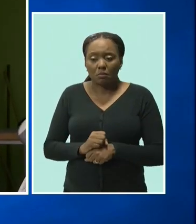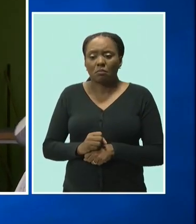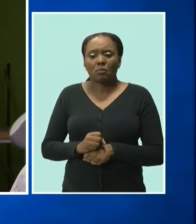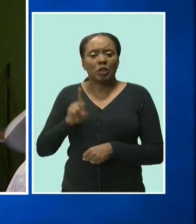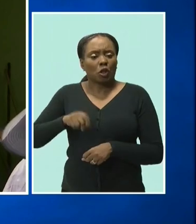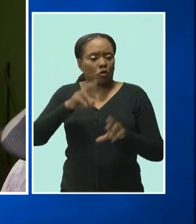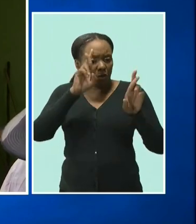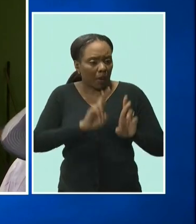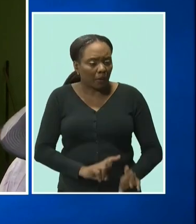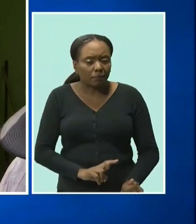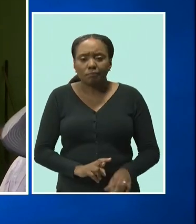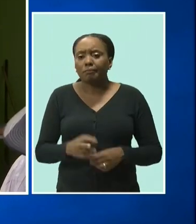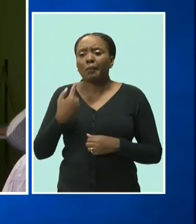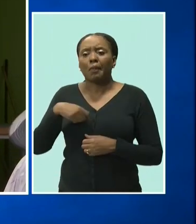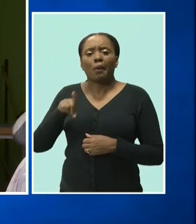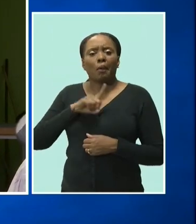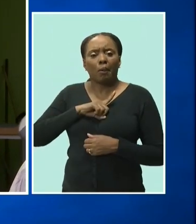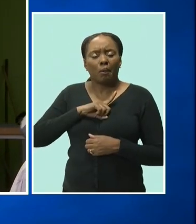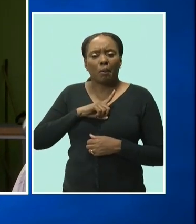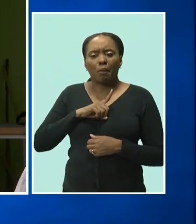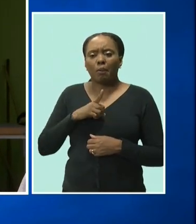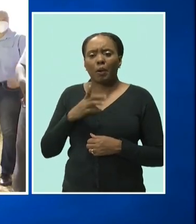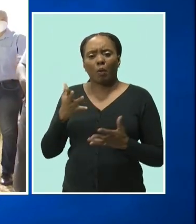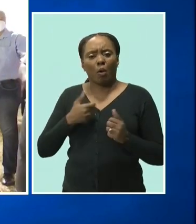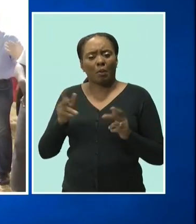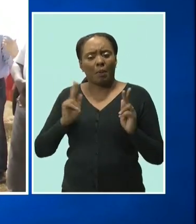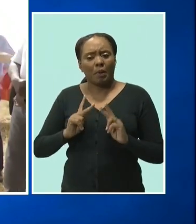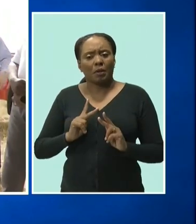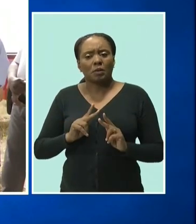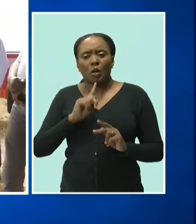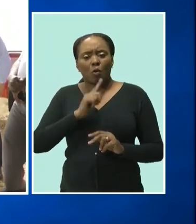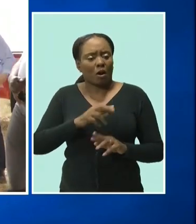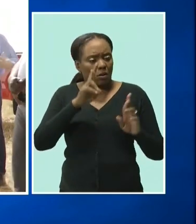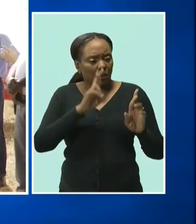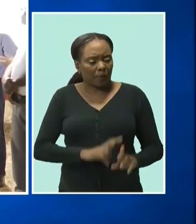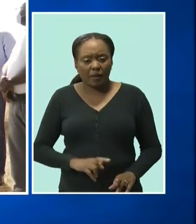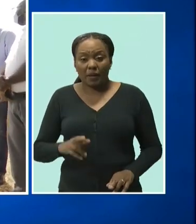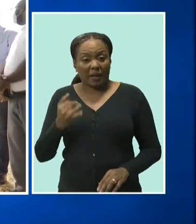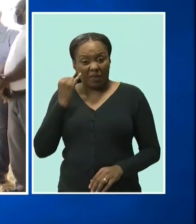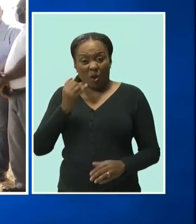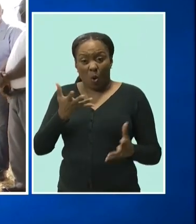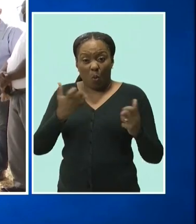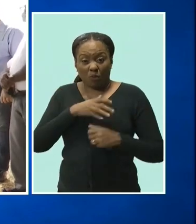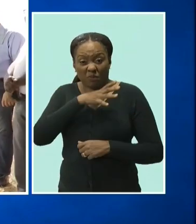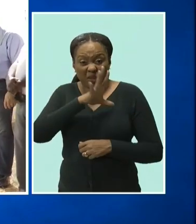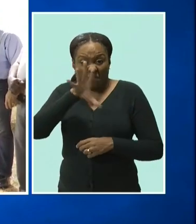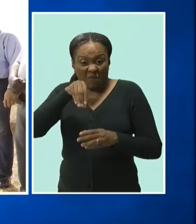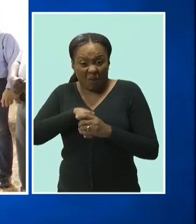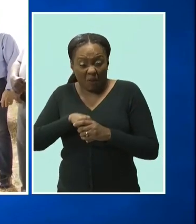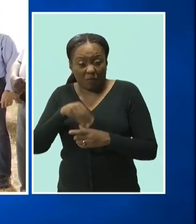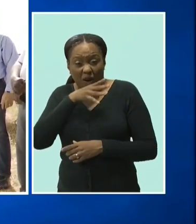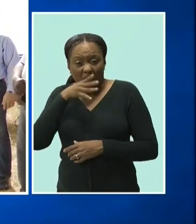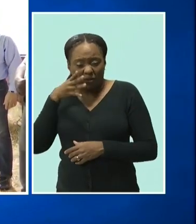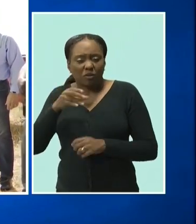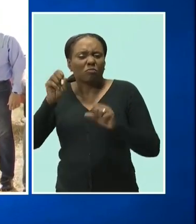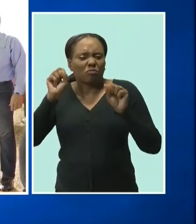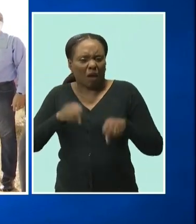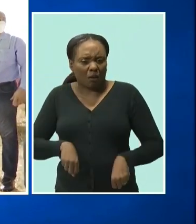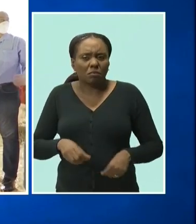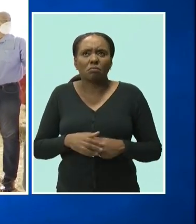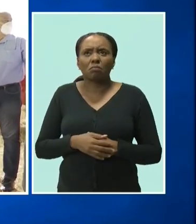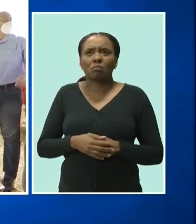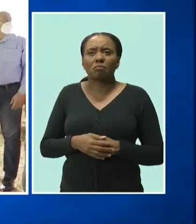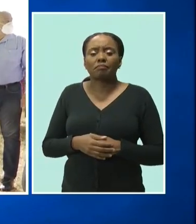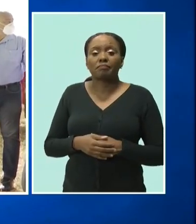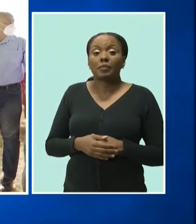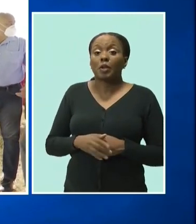about, and is a profession that people can gravitate towards. Church Hand at Mount Pleasant Plantation, Cathy Ann Pinder, said it is a great